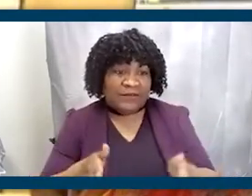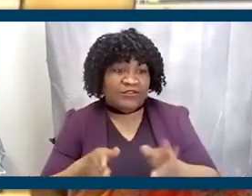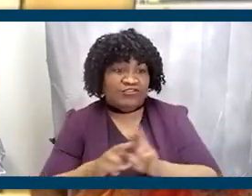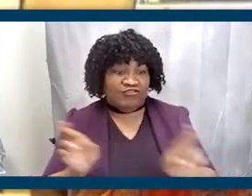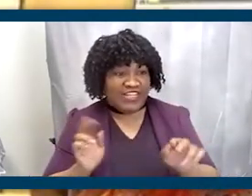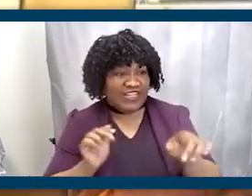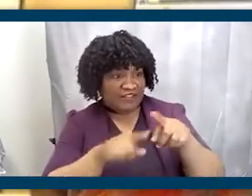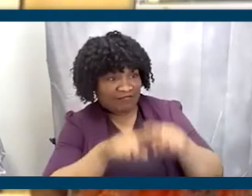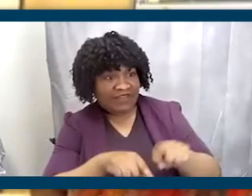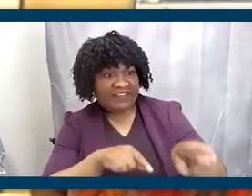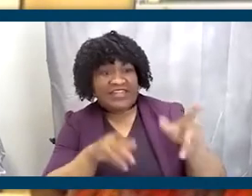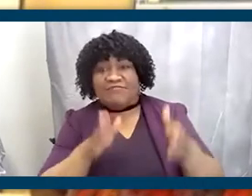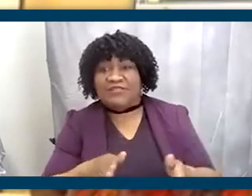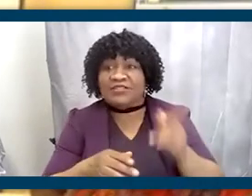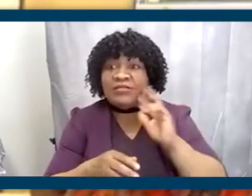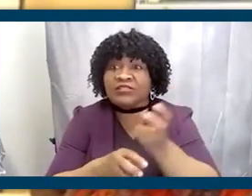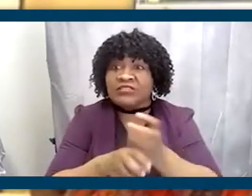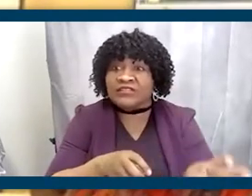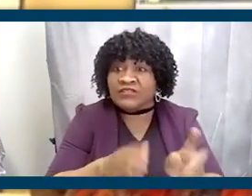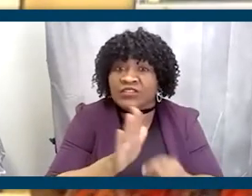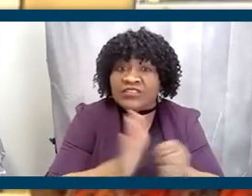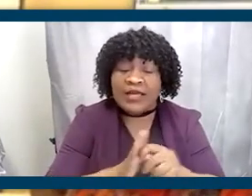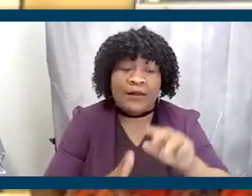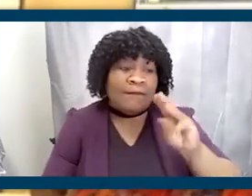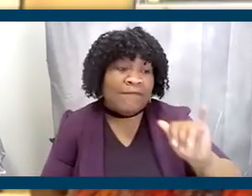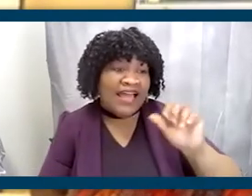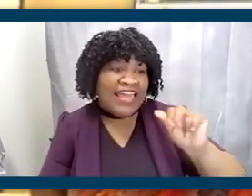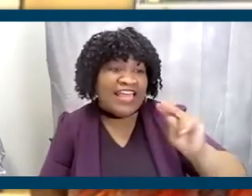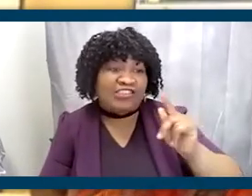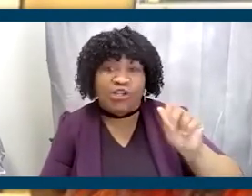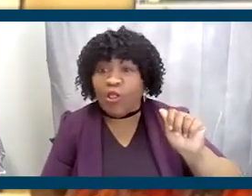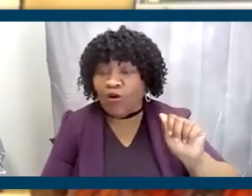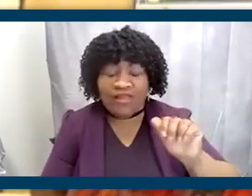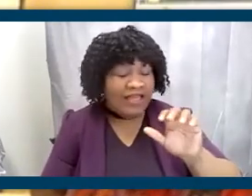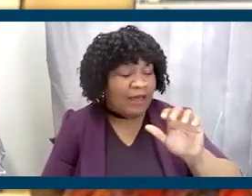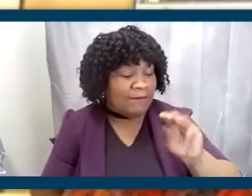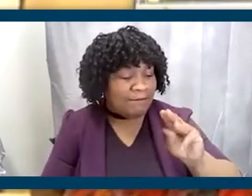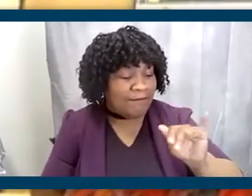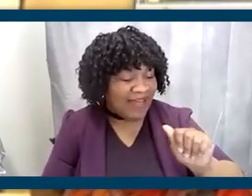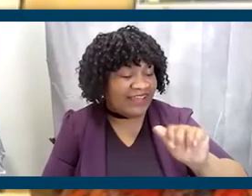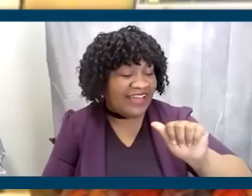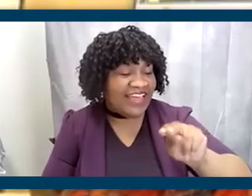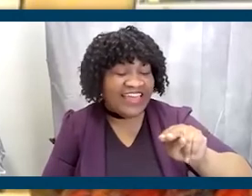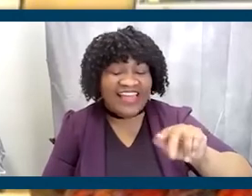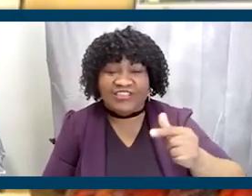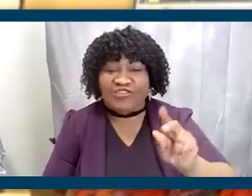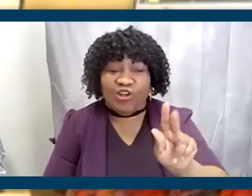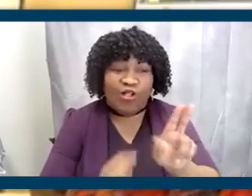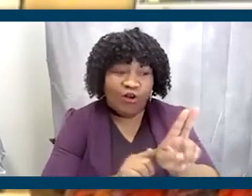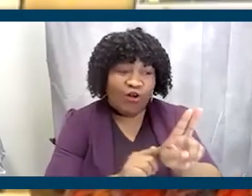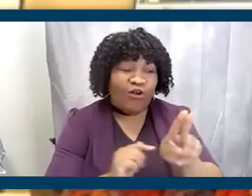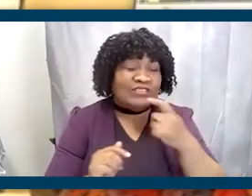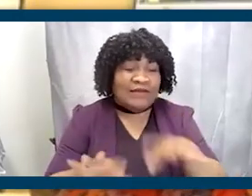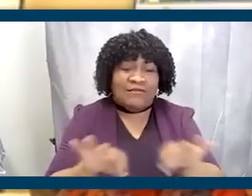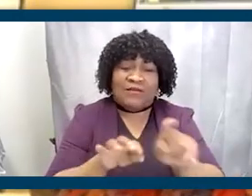that you can count on in difficult times. Maya Angelou says, you can't exercise your values consistently without courage.